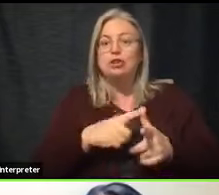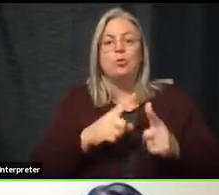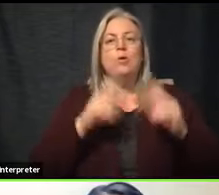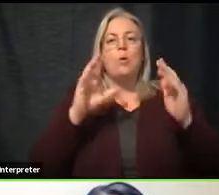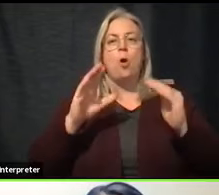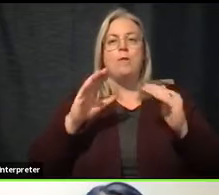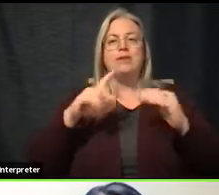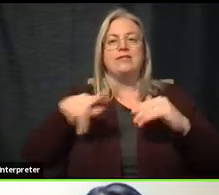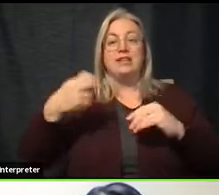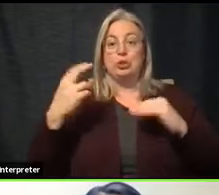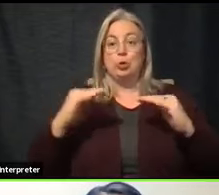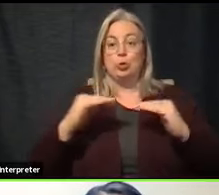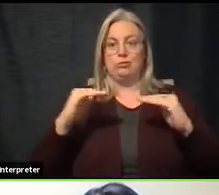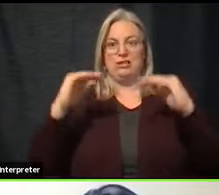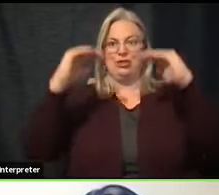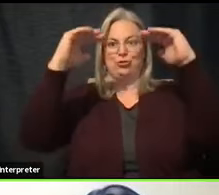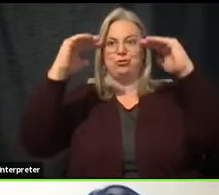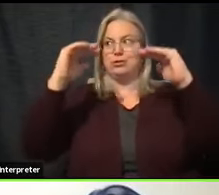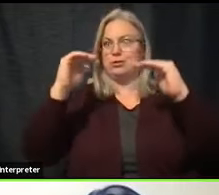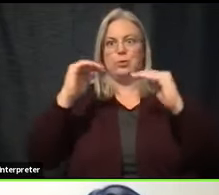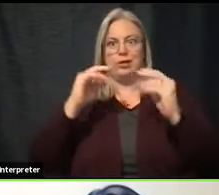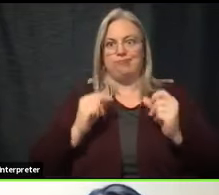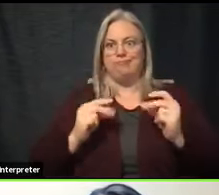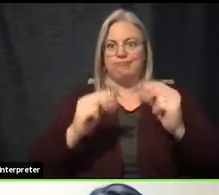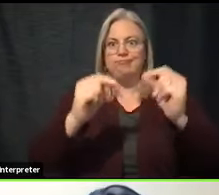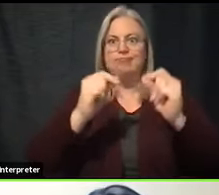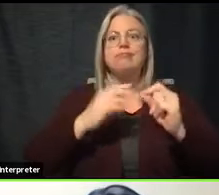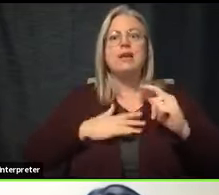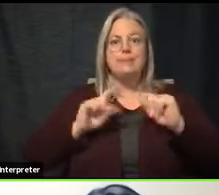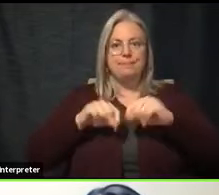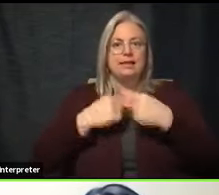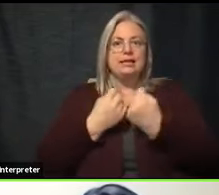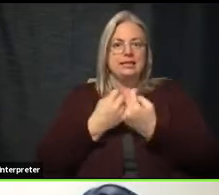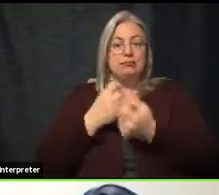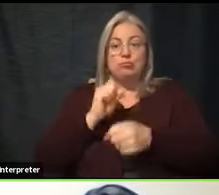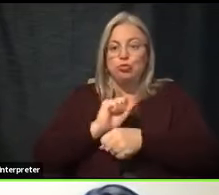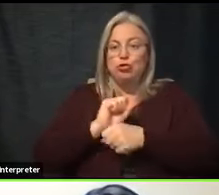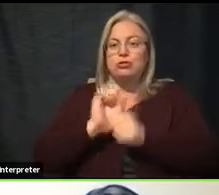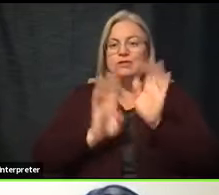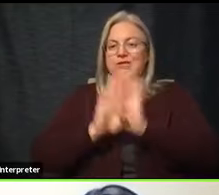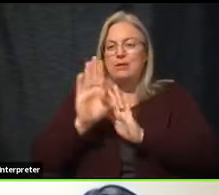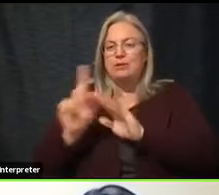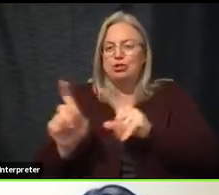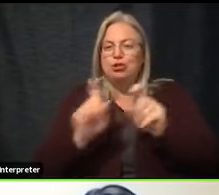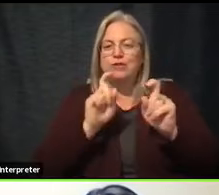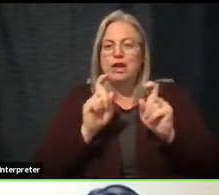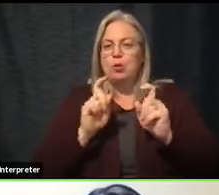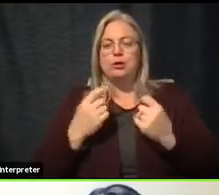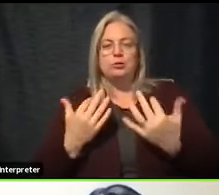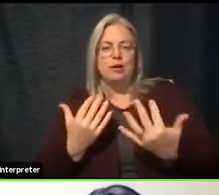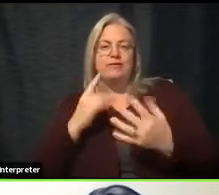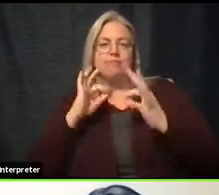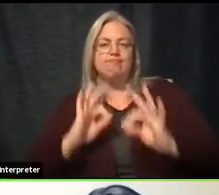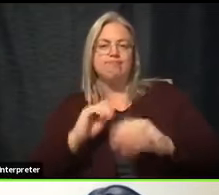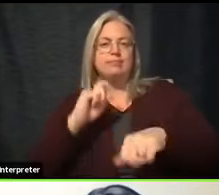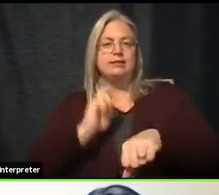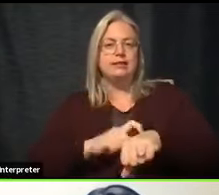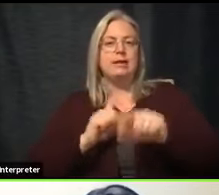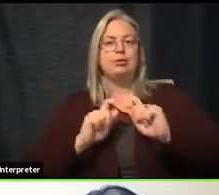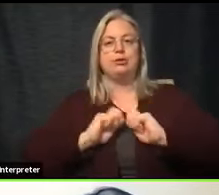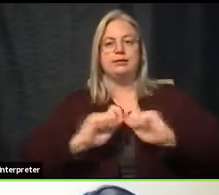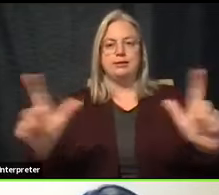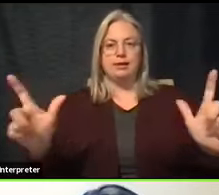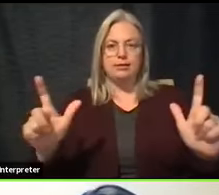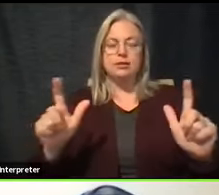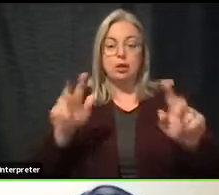in phase two pretty quickly. So my team has been working on developing a survey. I think we're just looking for the right time to get that out there.